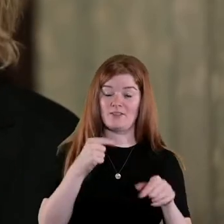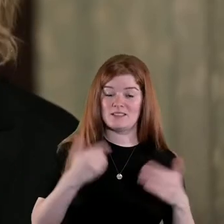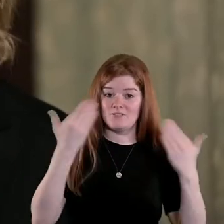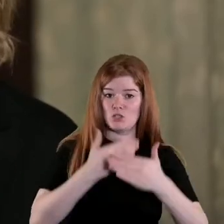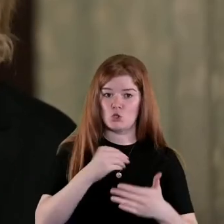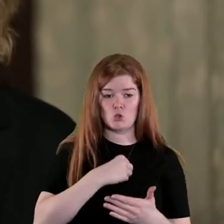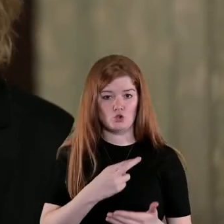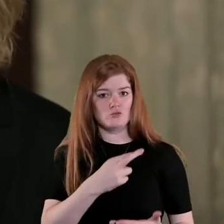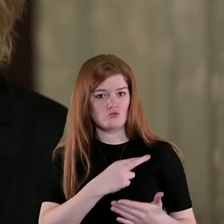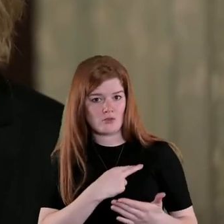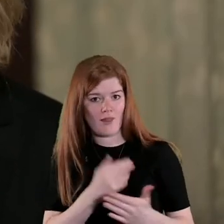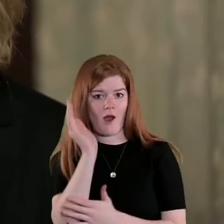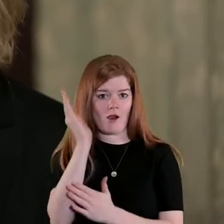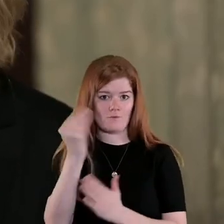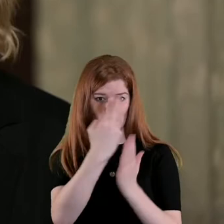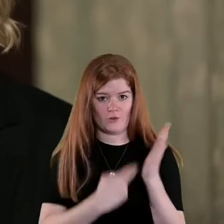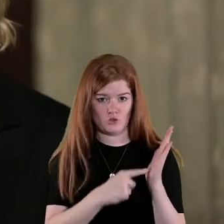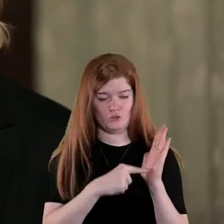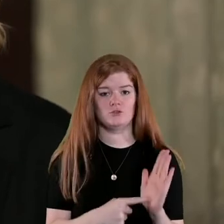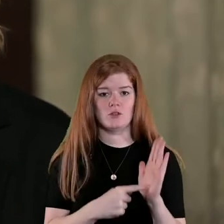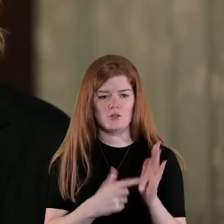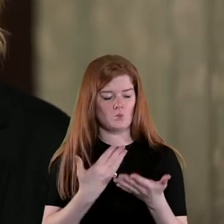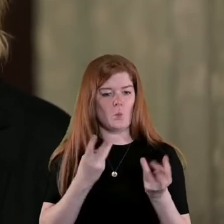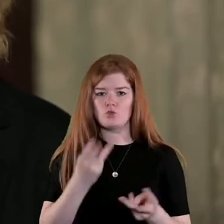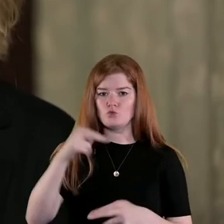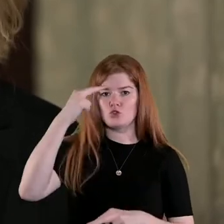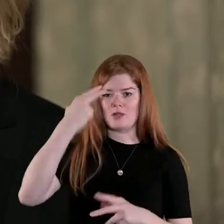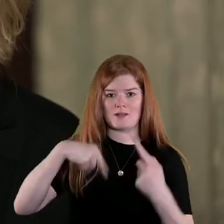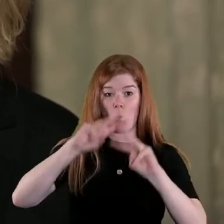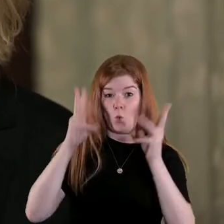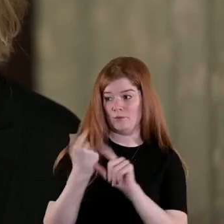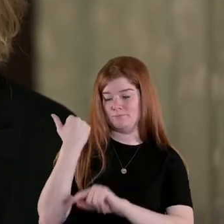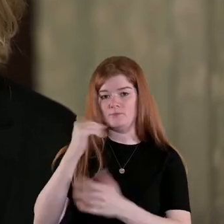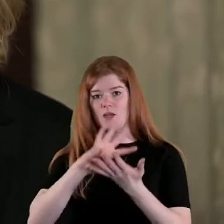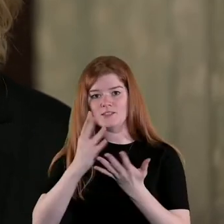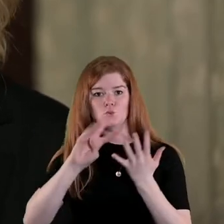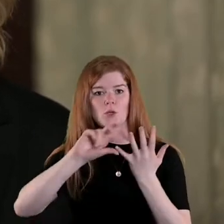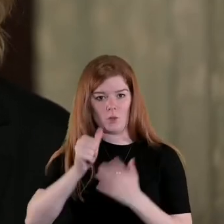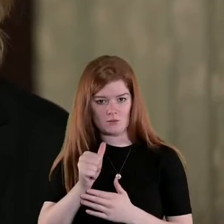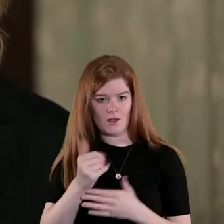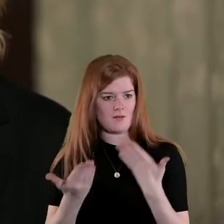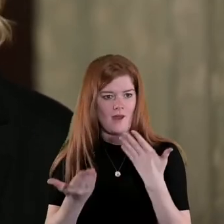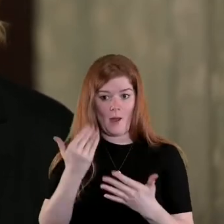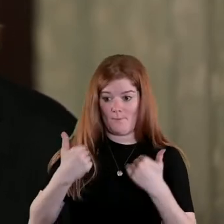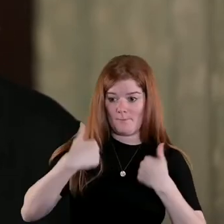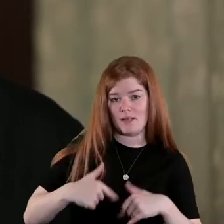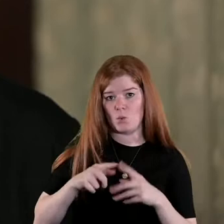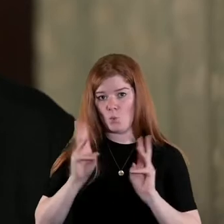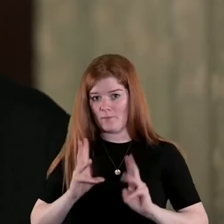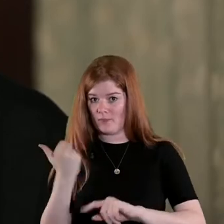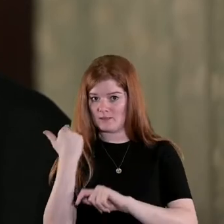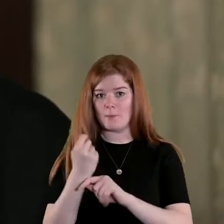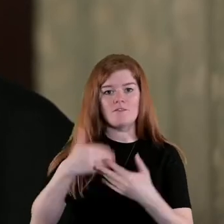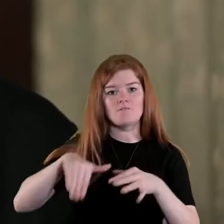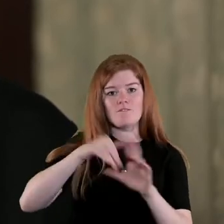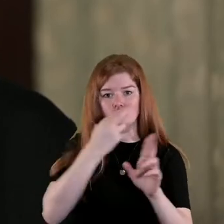authenticity of their archival record to understand the world in 1921 and how the men and women involved